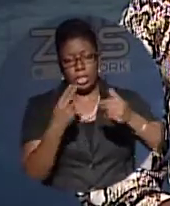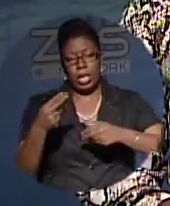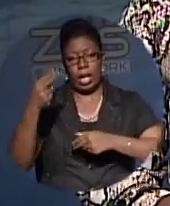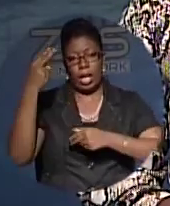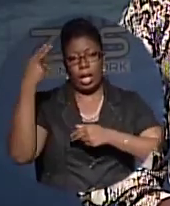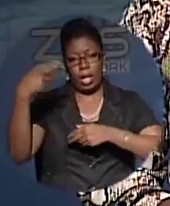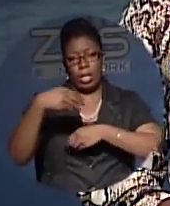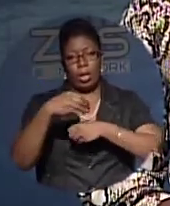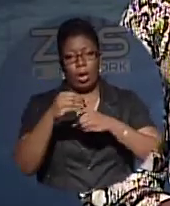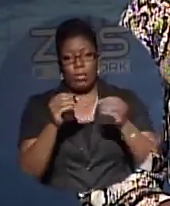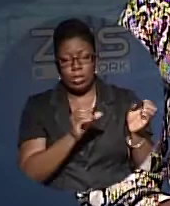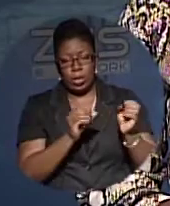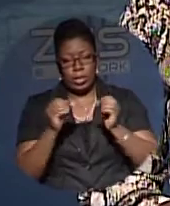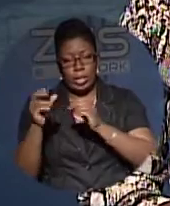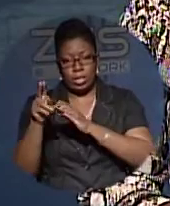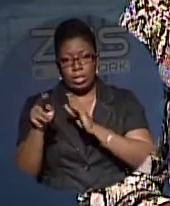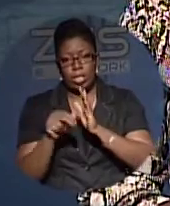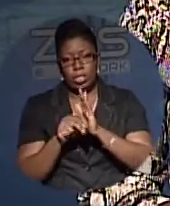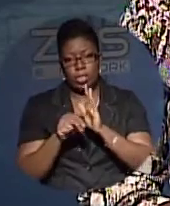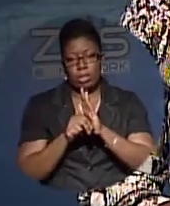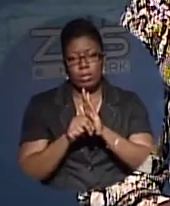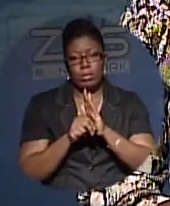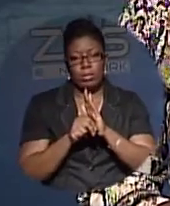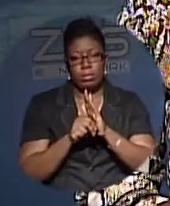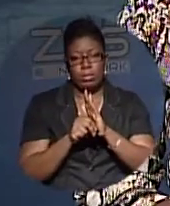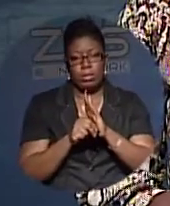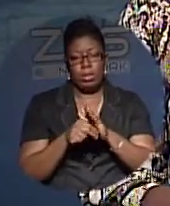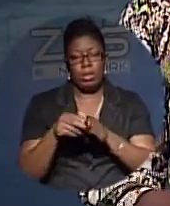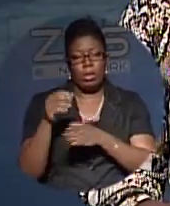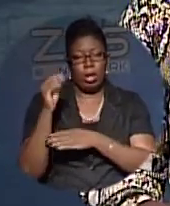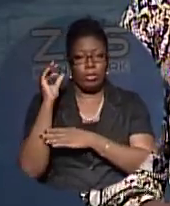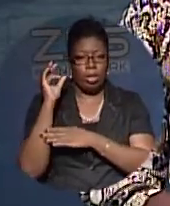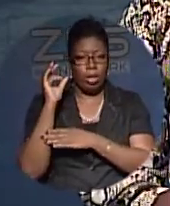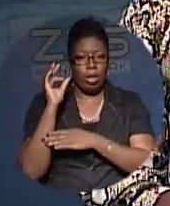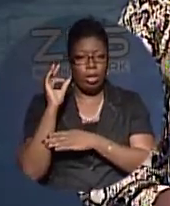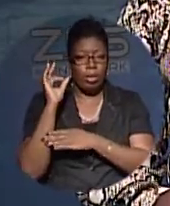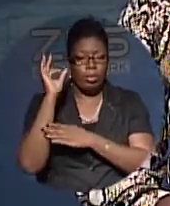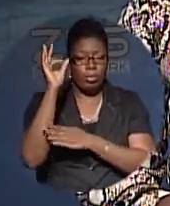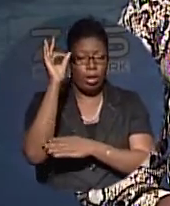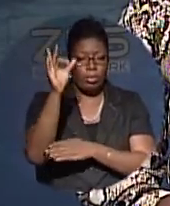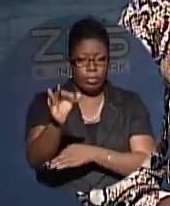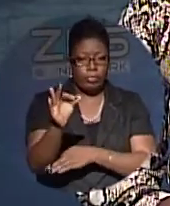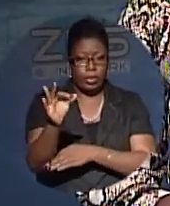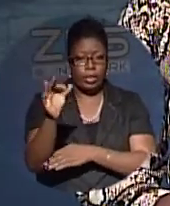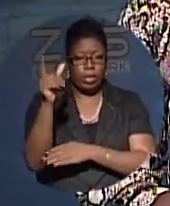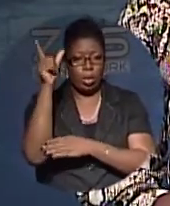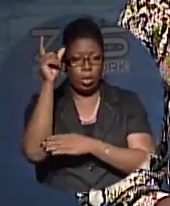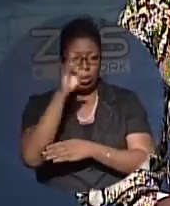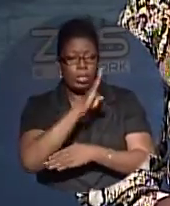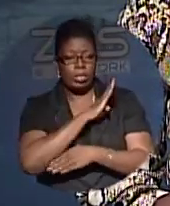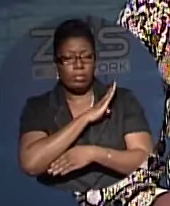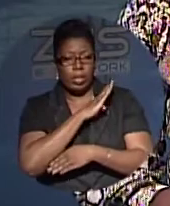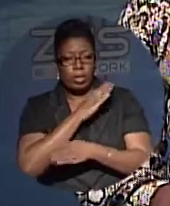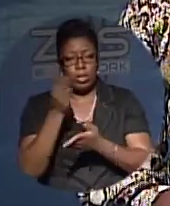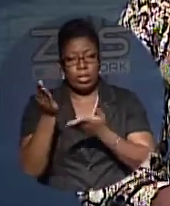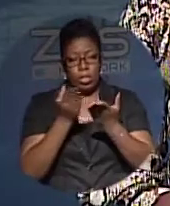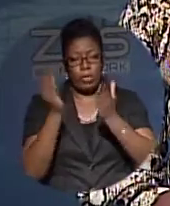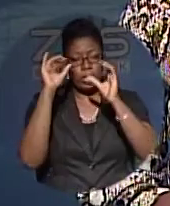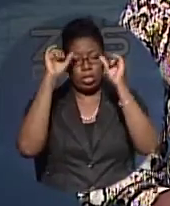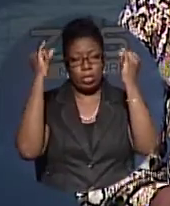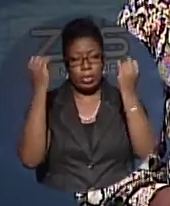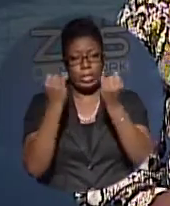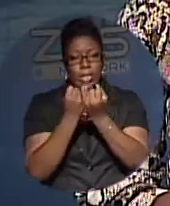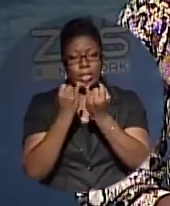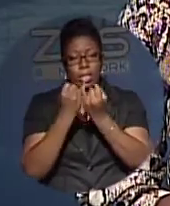international organization. Prophet Lawrence Ruhl, better known as the Singing Bishop, has been selected to serve as superintendent for the